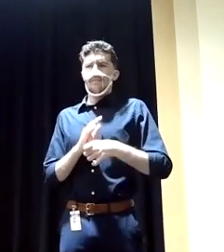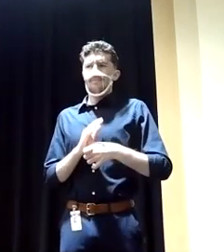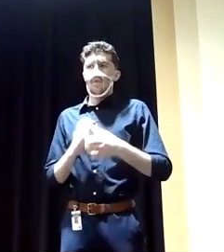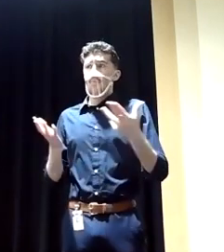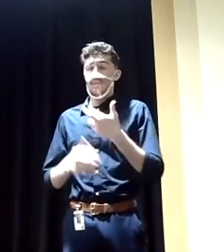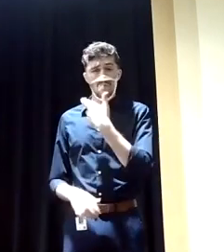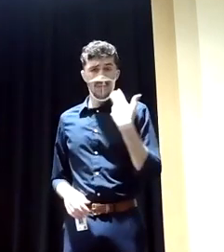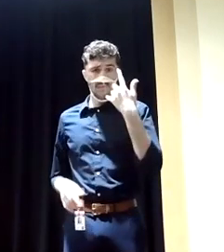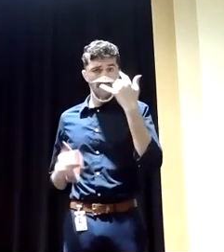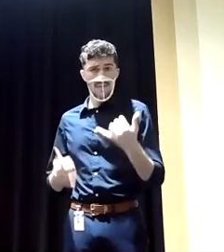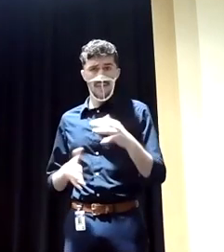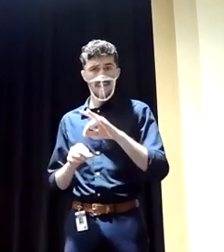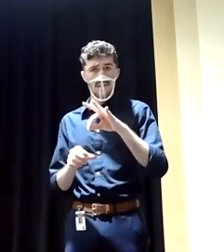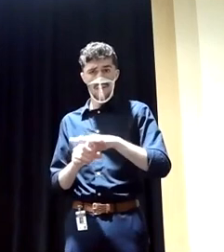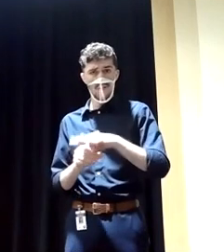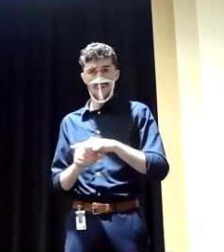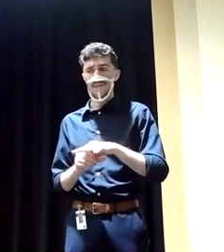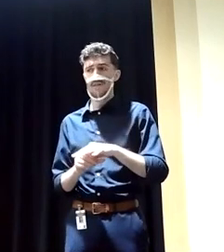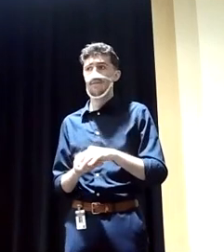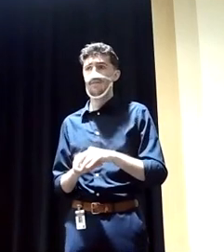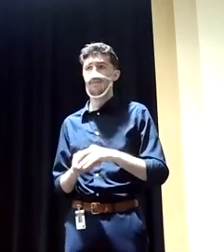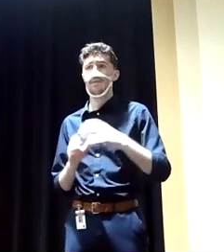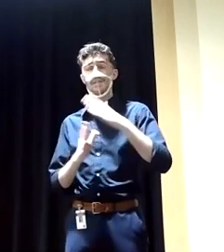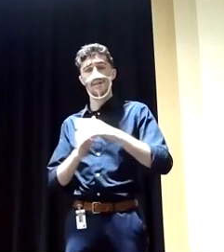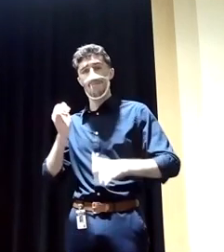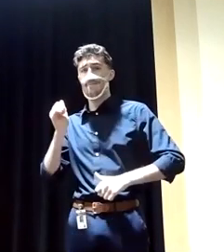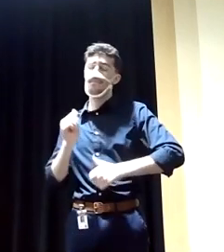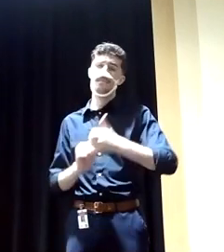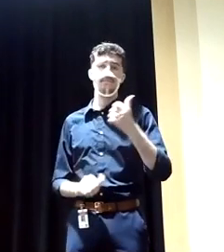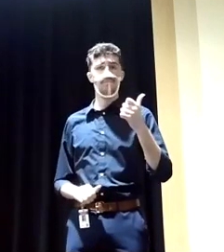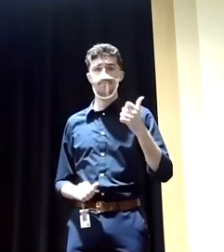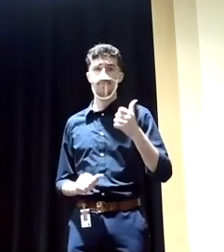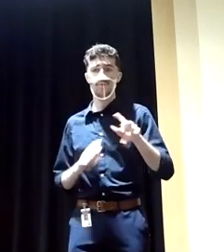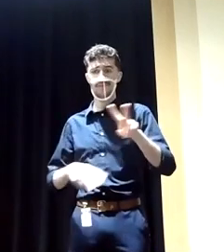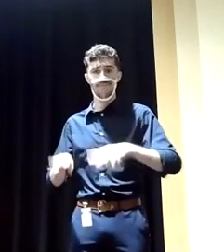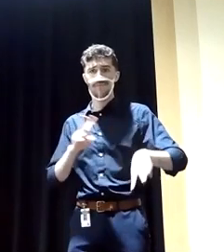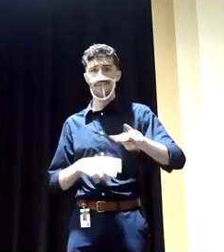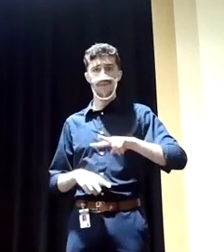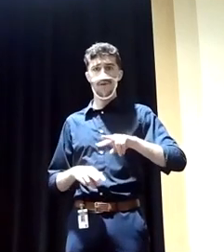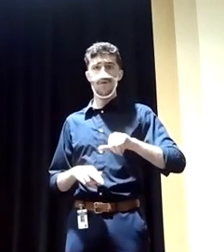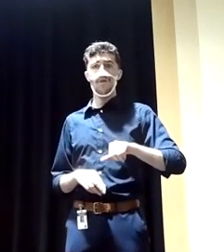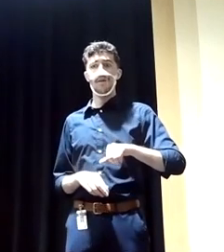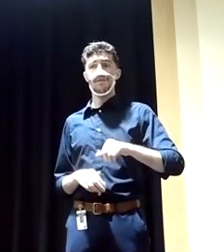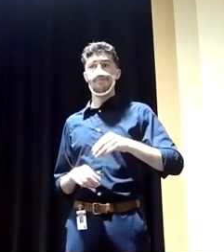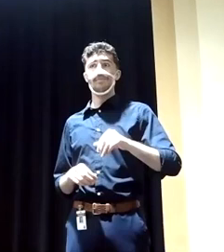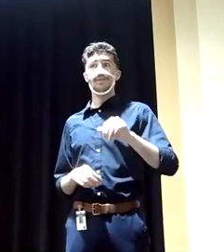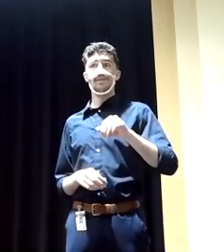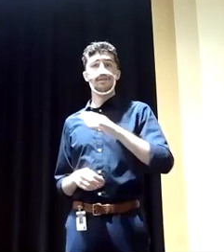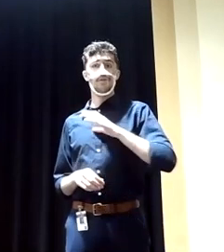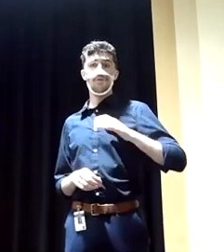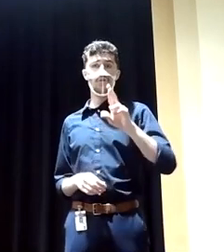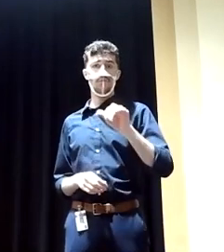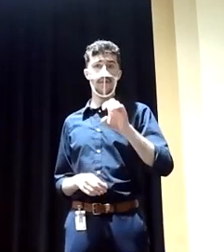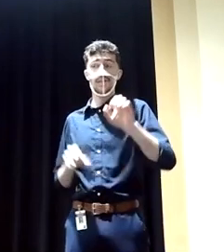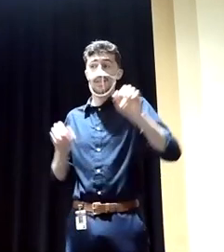this election. It is the single most contested Senate race that's flippable for Democrats in the entire